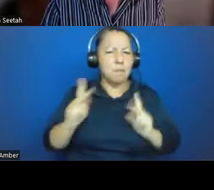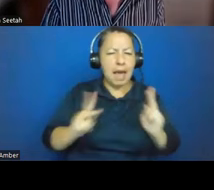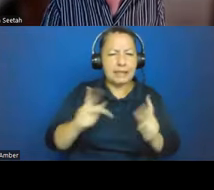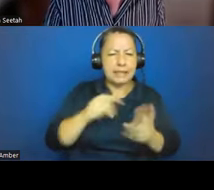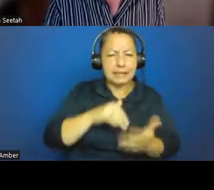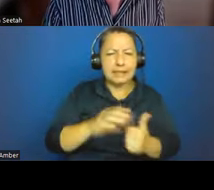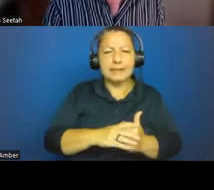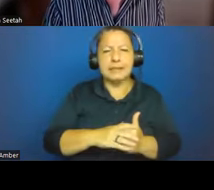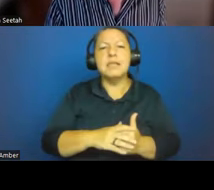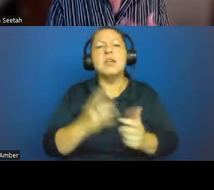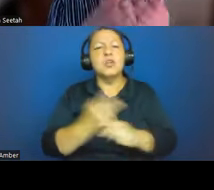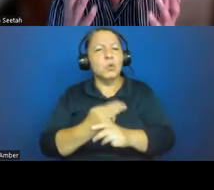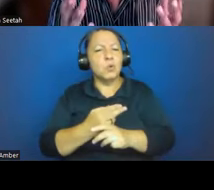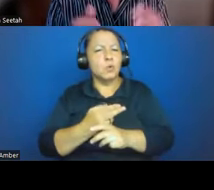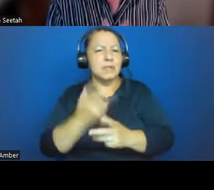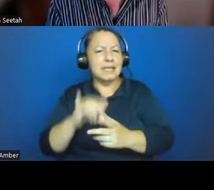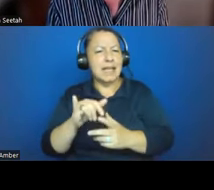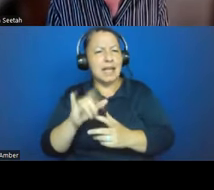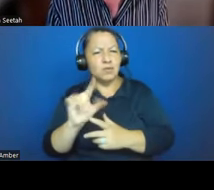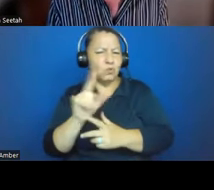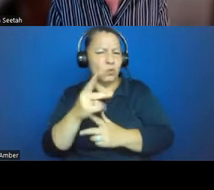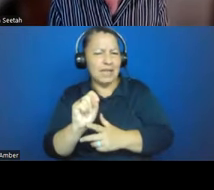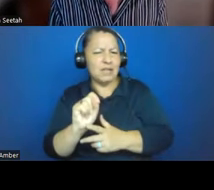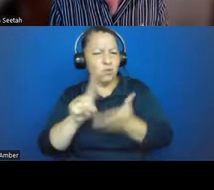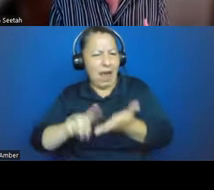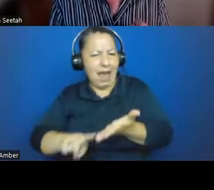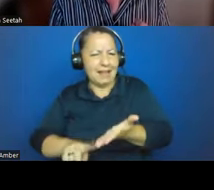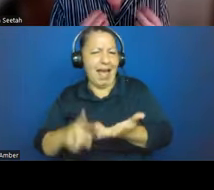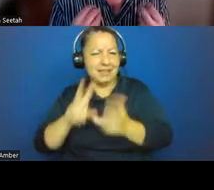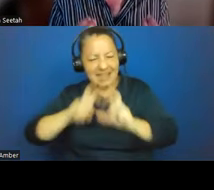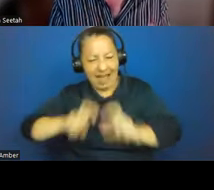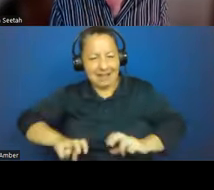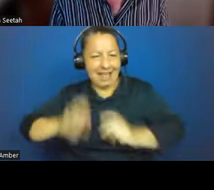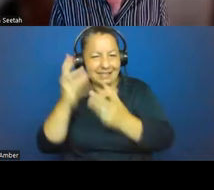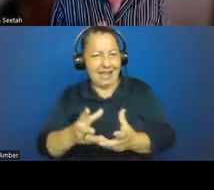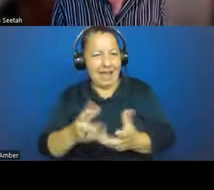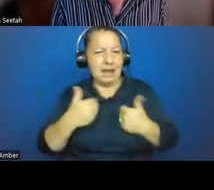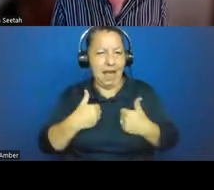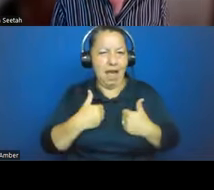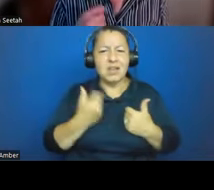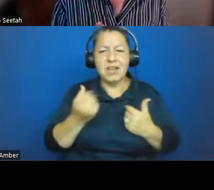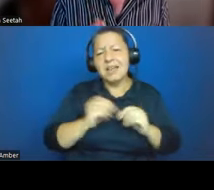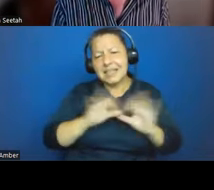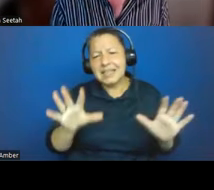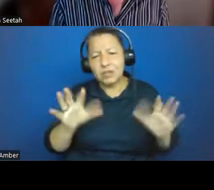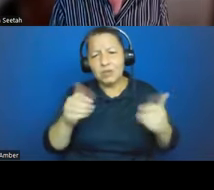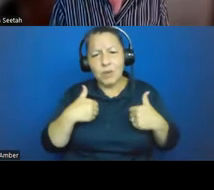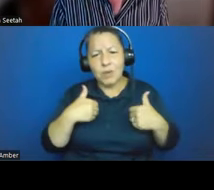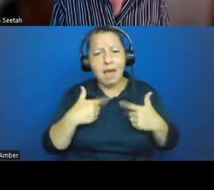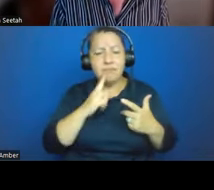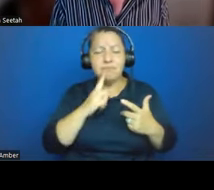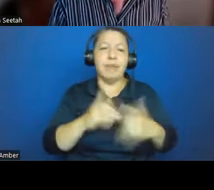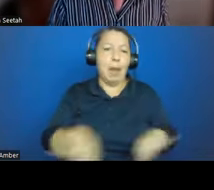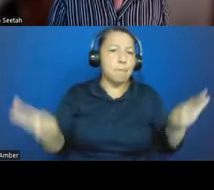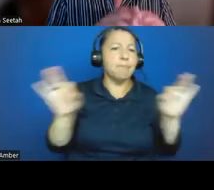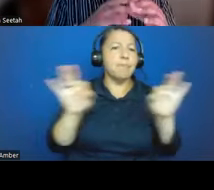analyze our data. So it's relatively clear, I hope, that we have these massive, very complex, interdependent data